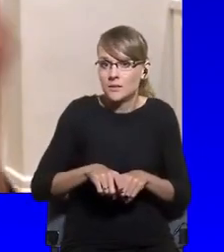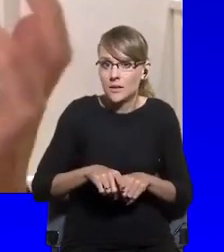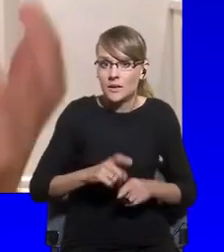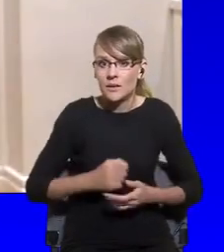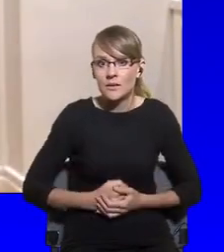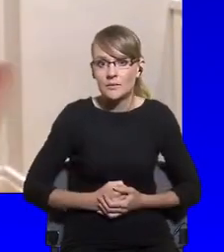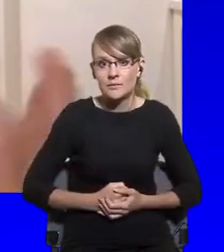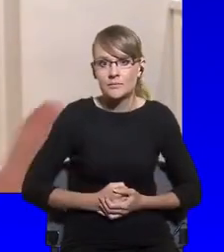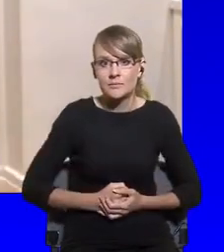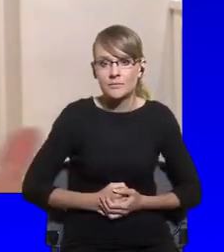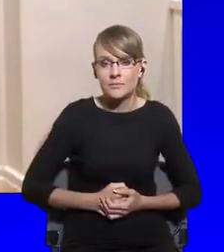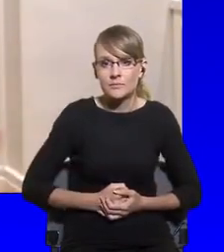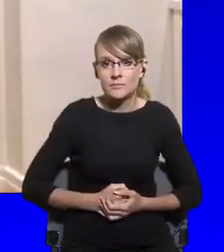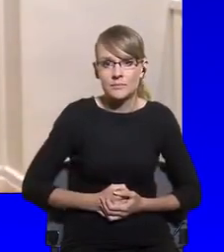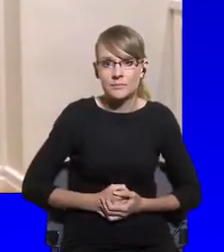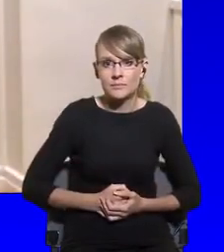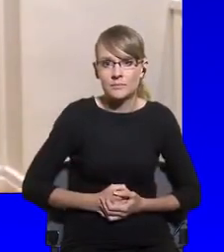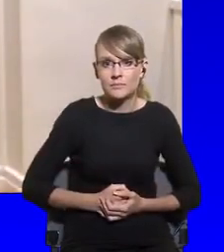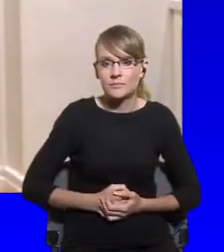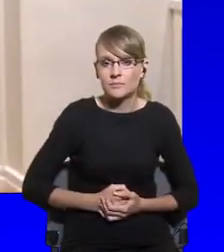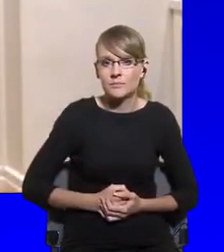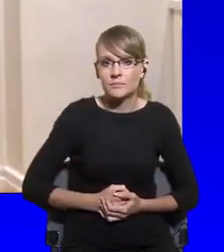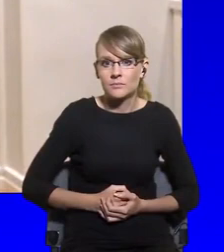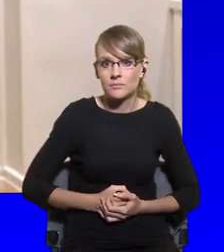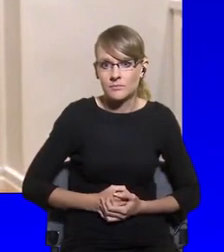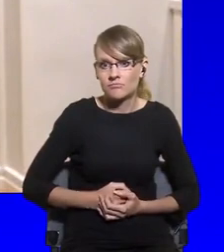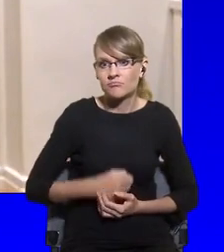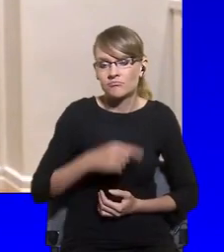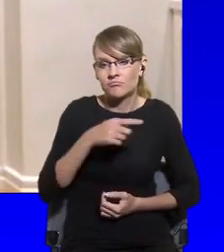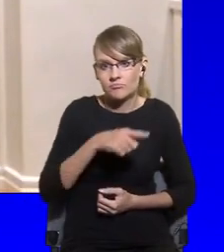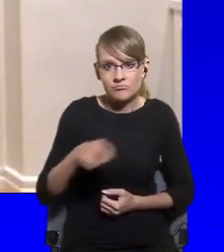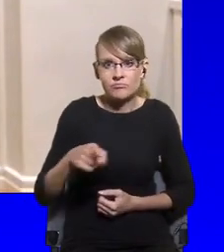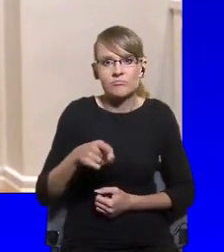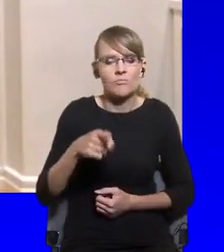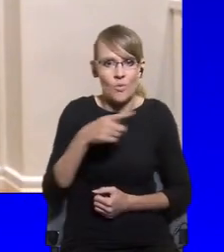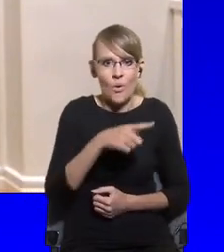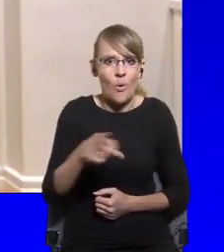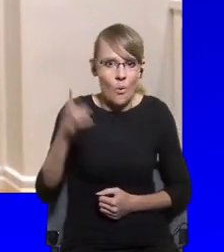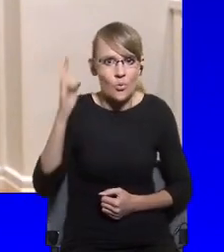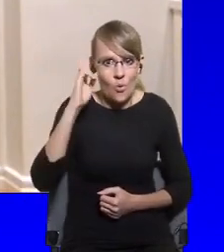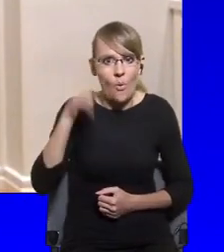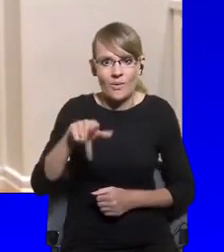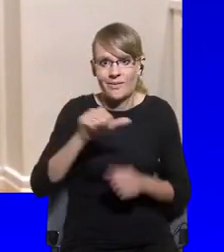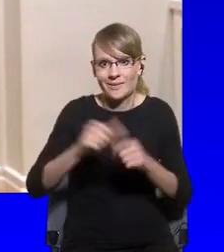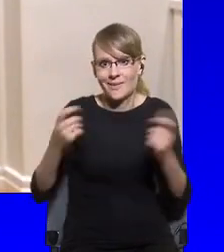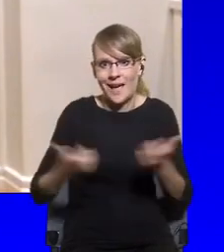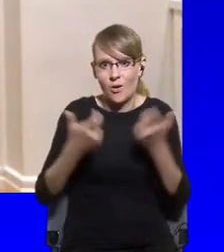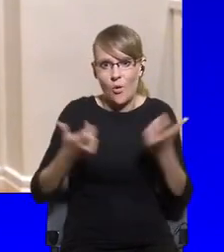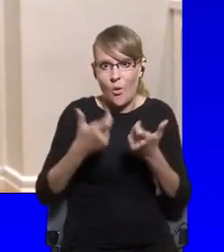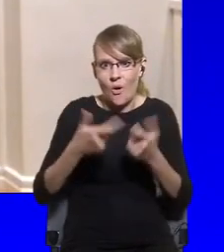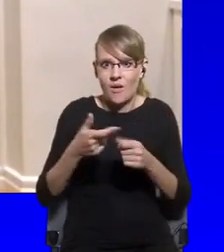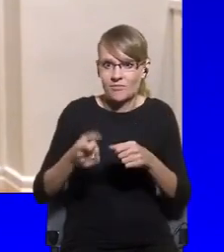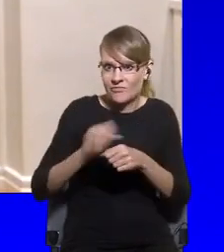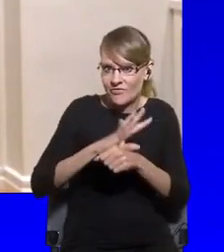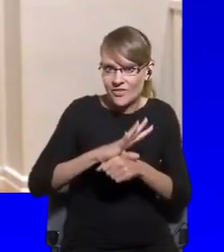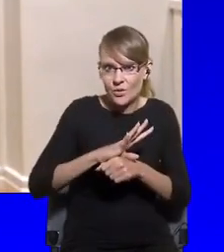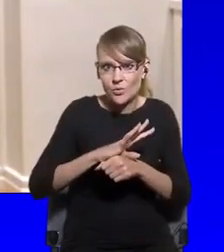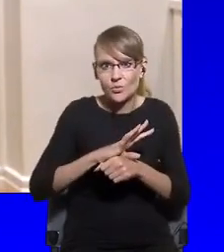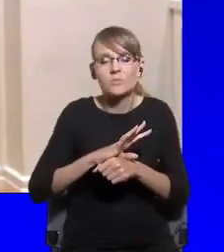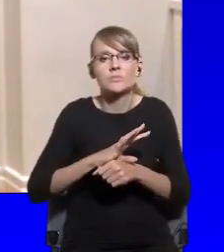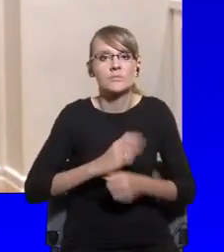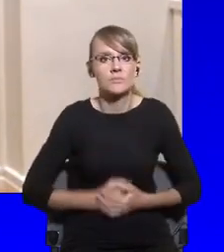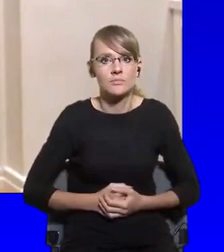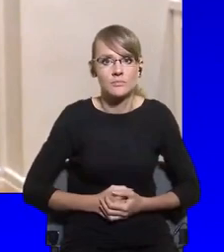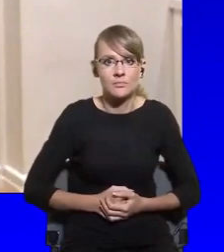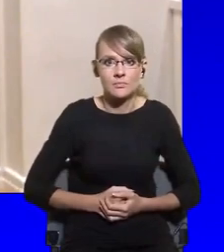understand the threat that comes along with COVID-19. But then you have others who just don't believe in it, so those who believe in the virus, and those